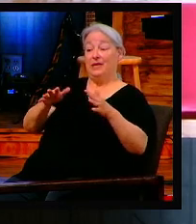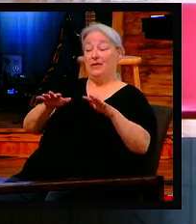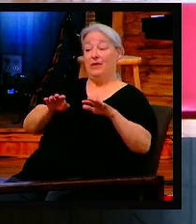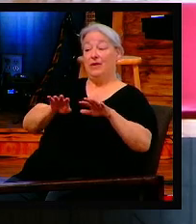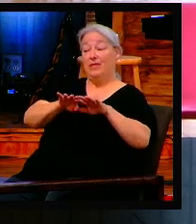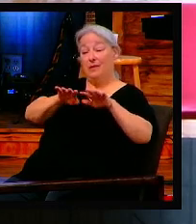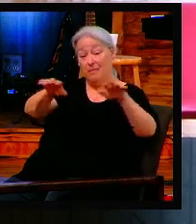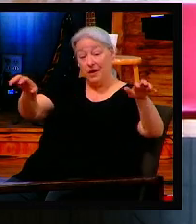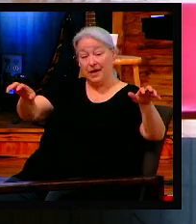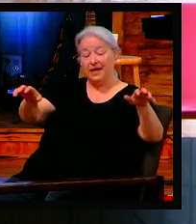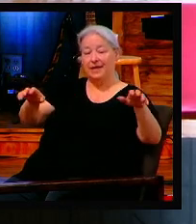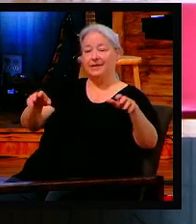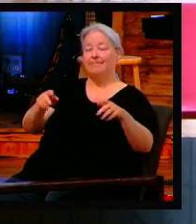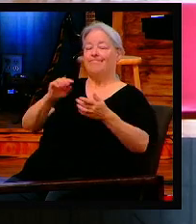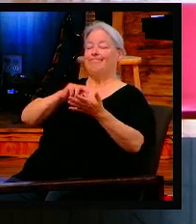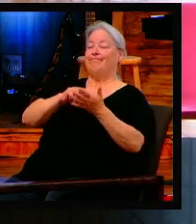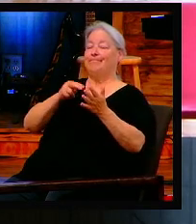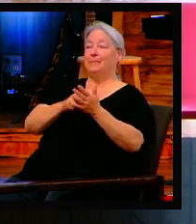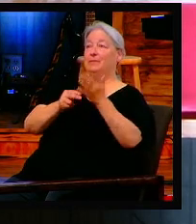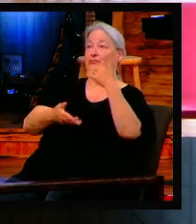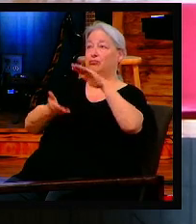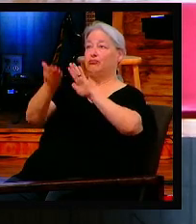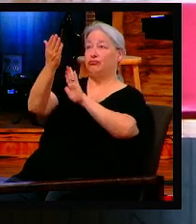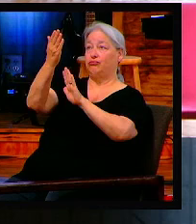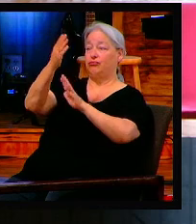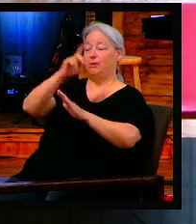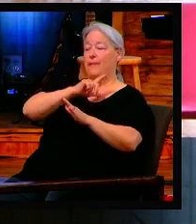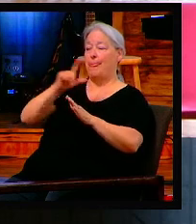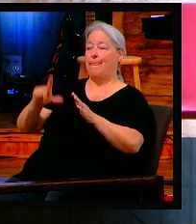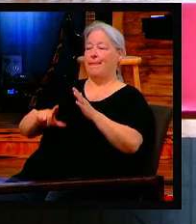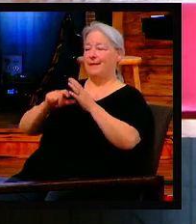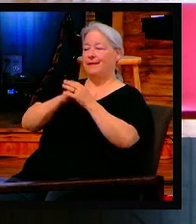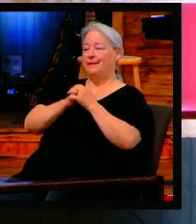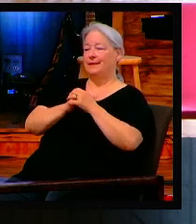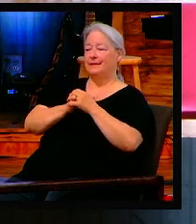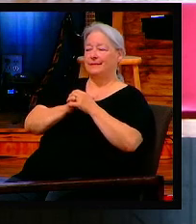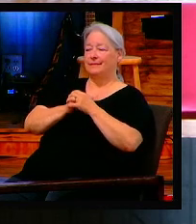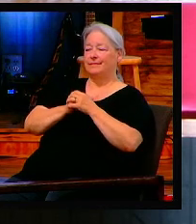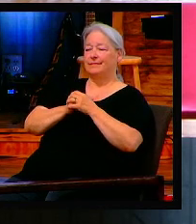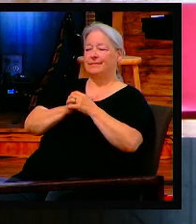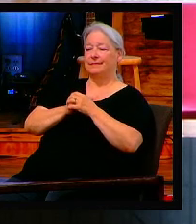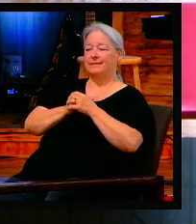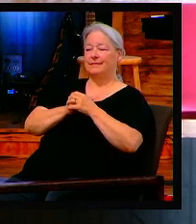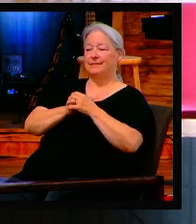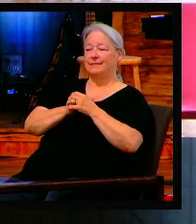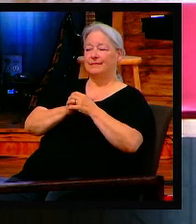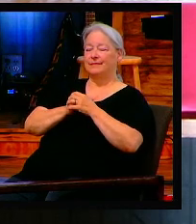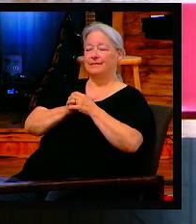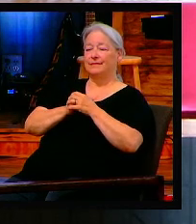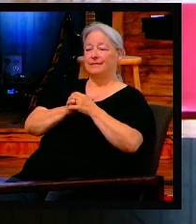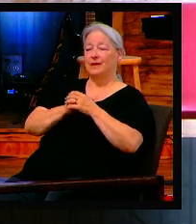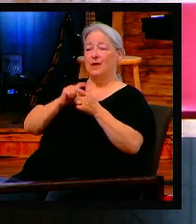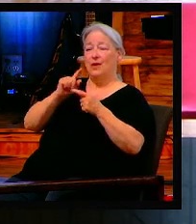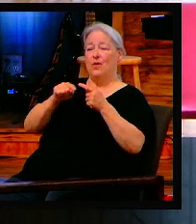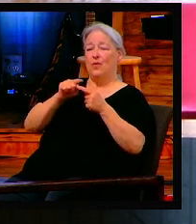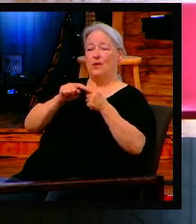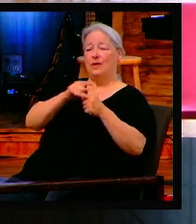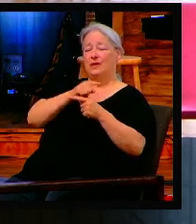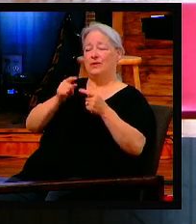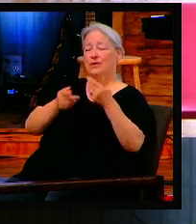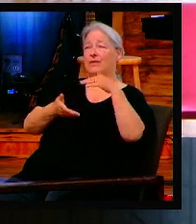face to Christ Jesus, the Lord of lords and kings of kings, the great I am, the ancient of days, face to face, what will he say to you?